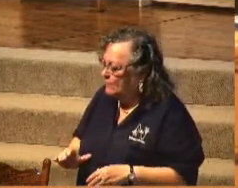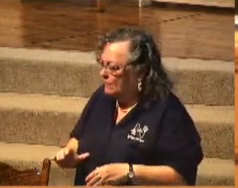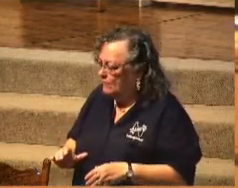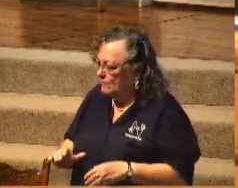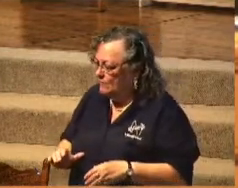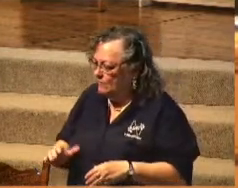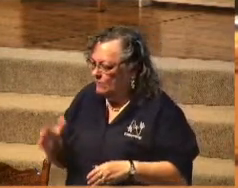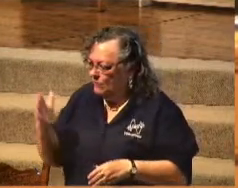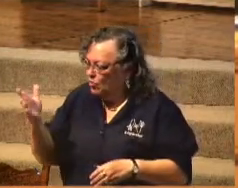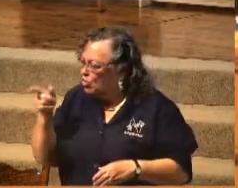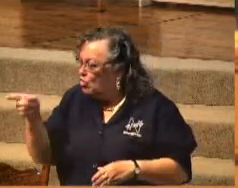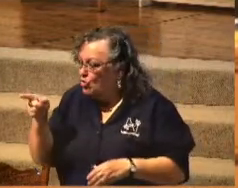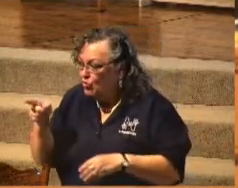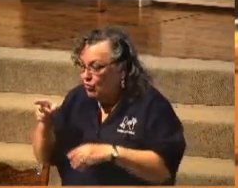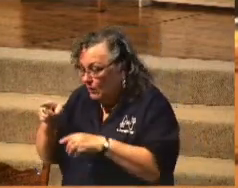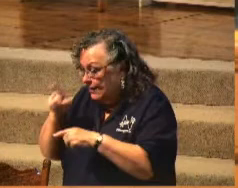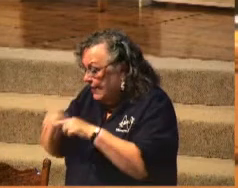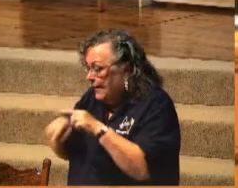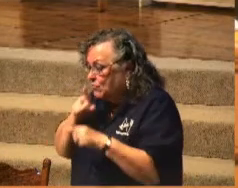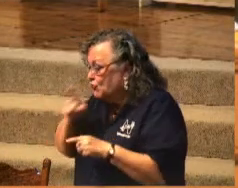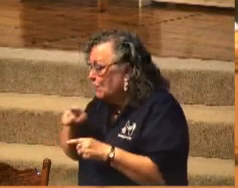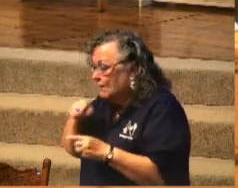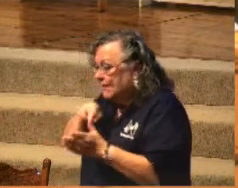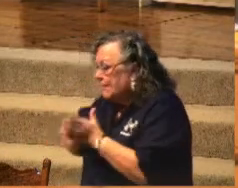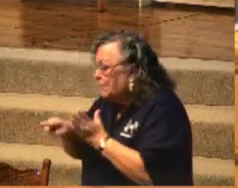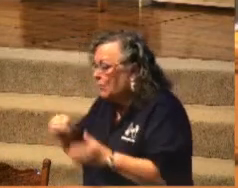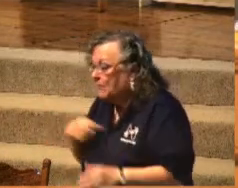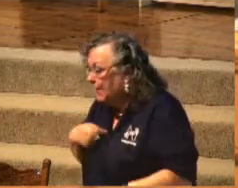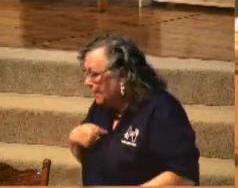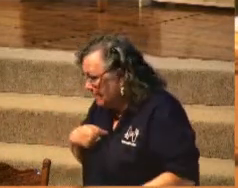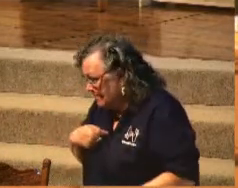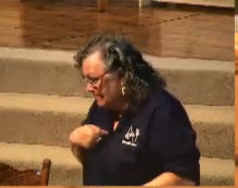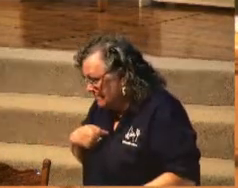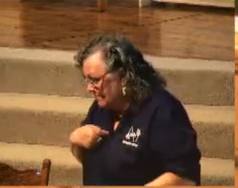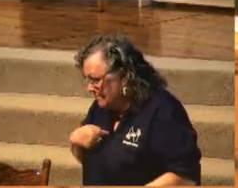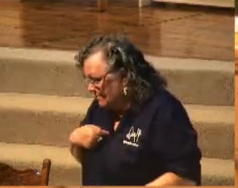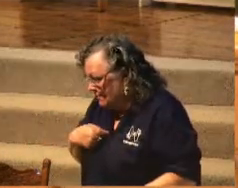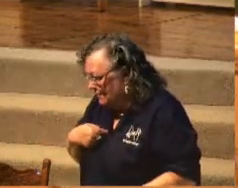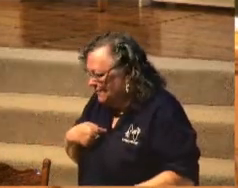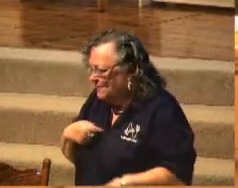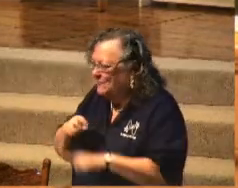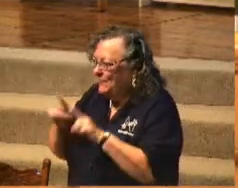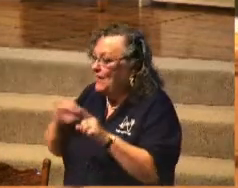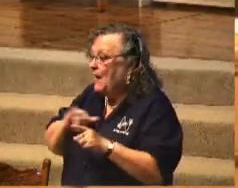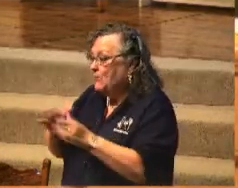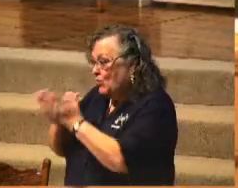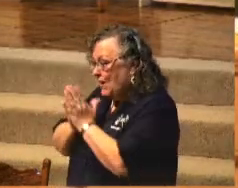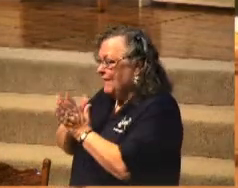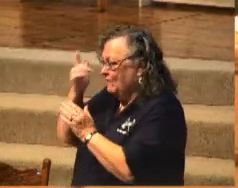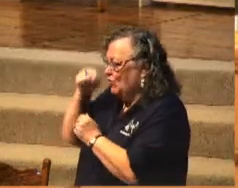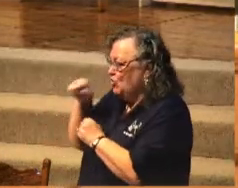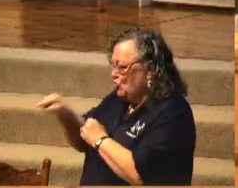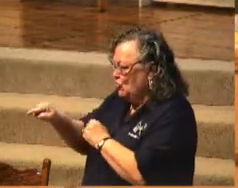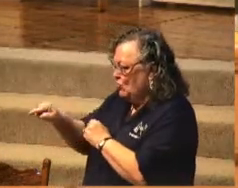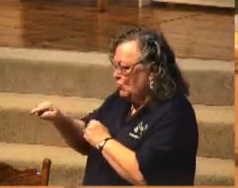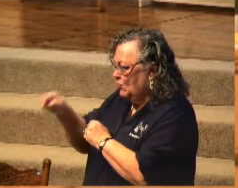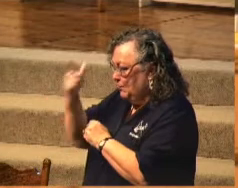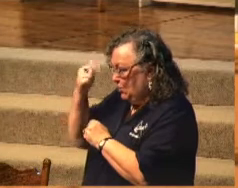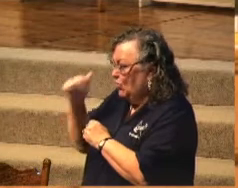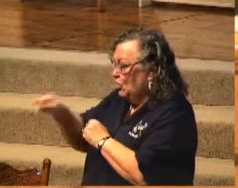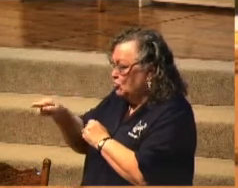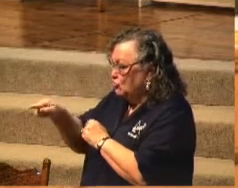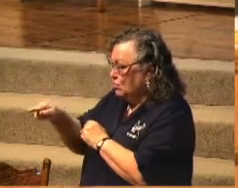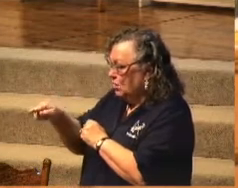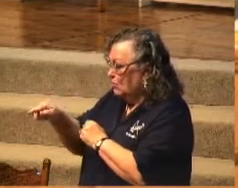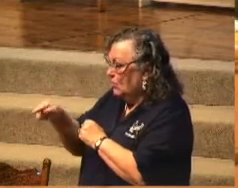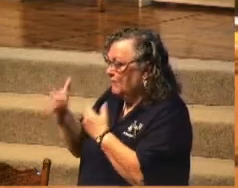you can't really kill me. He said, but I'm praying for you because you are